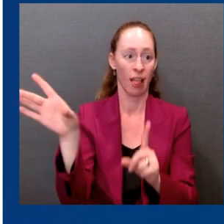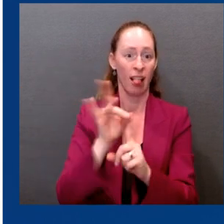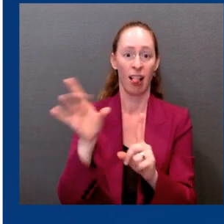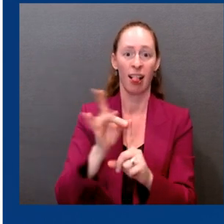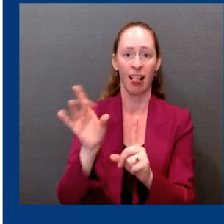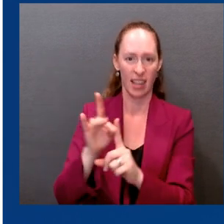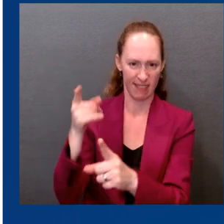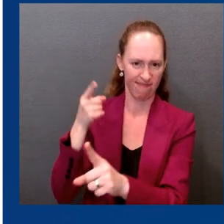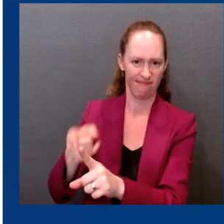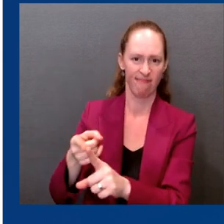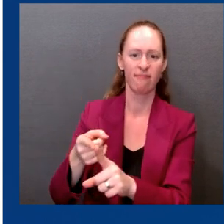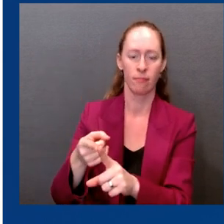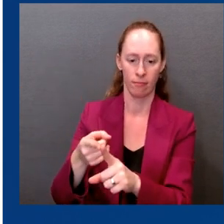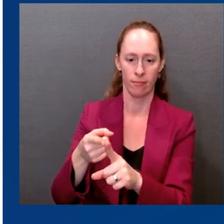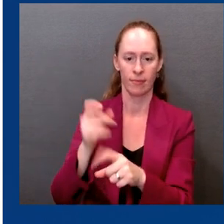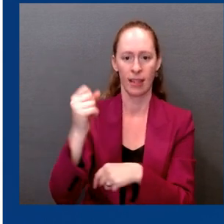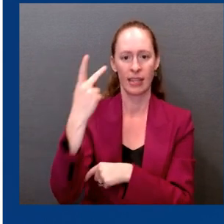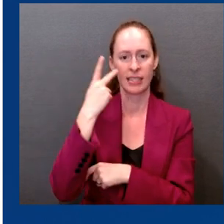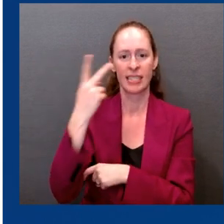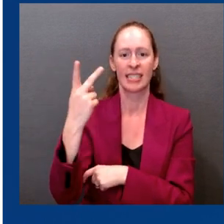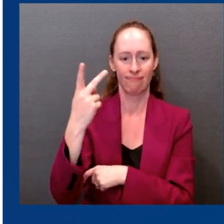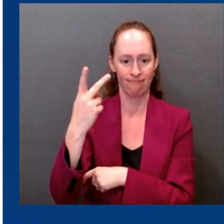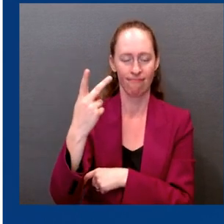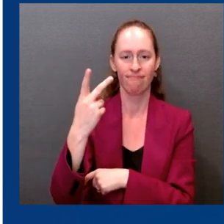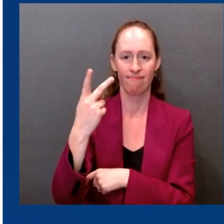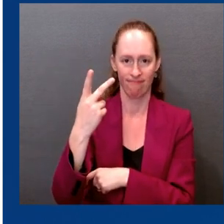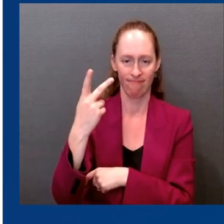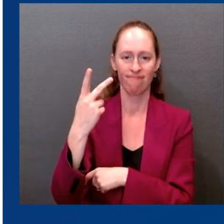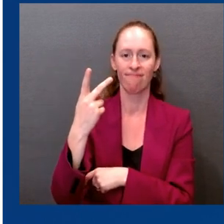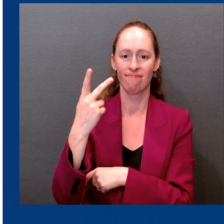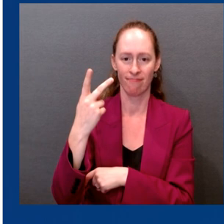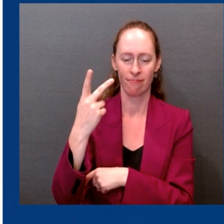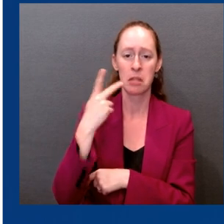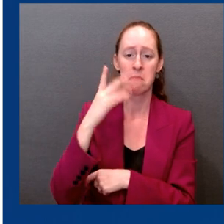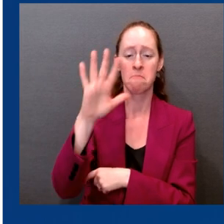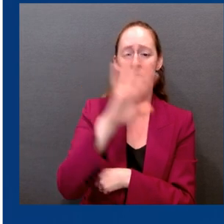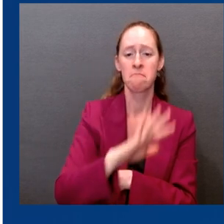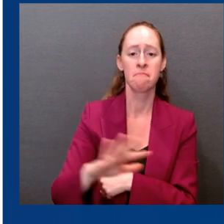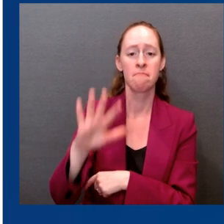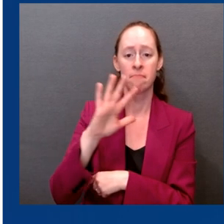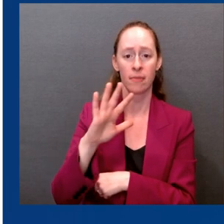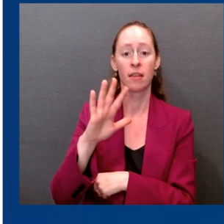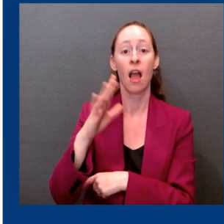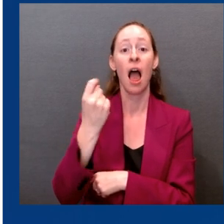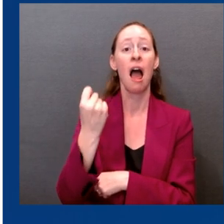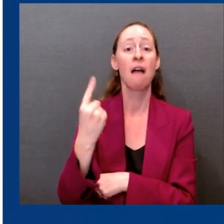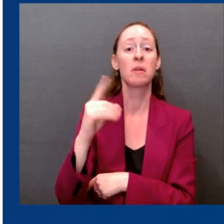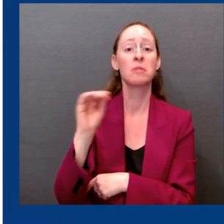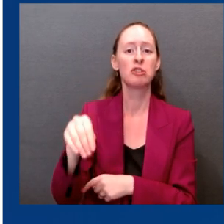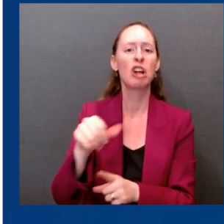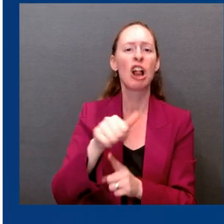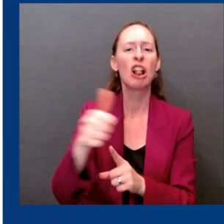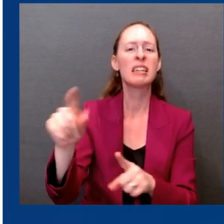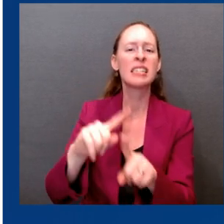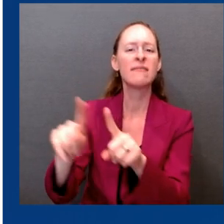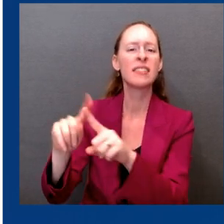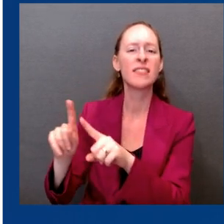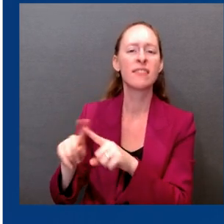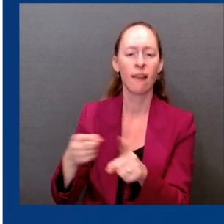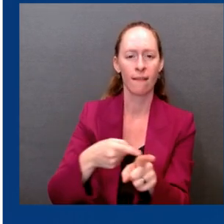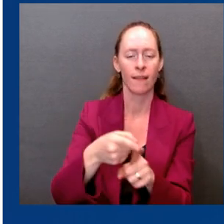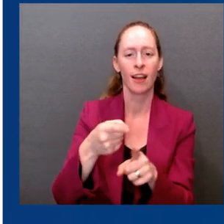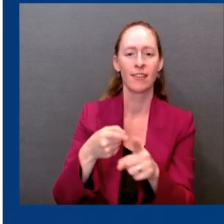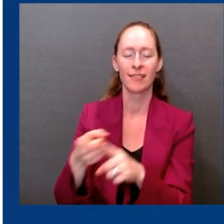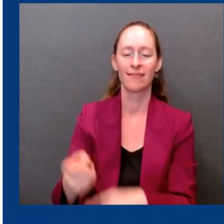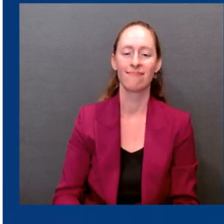percent of the remaining circulating viruses. The seven-day average of hospital admissions is about 4,500 per day, a